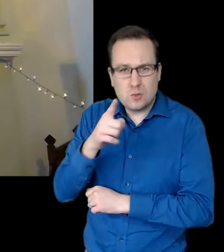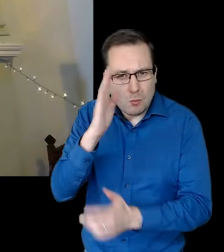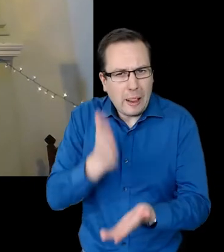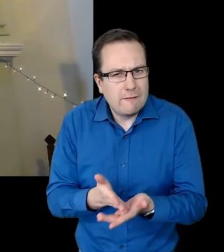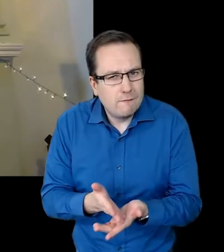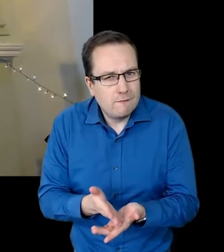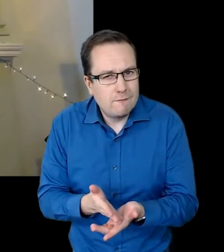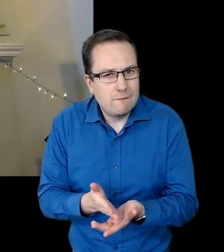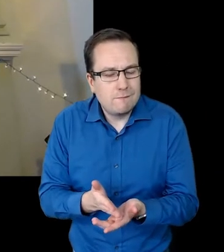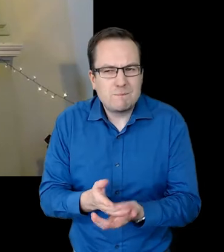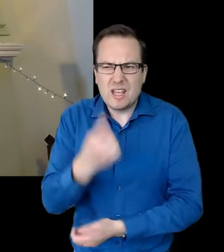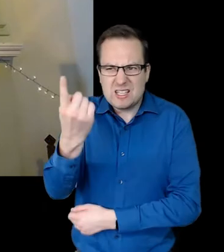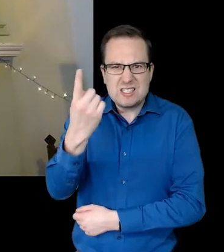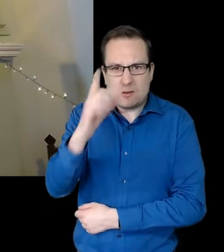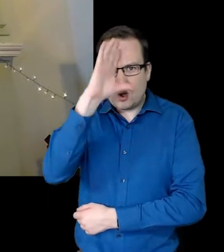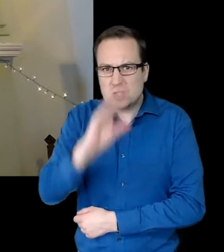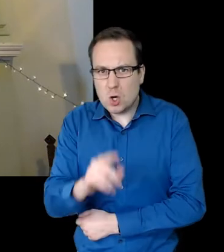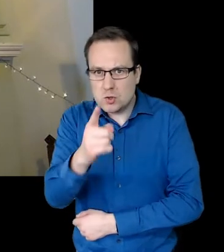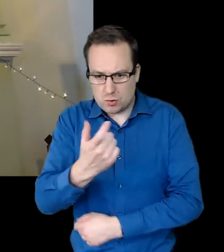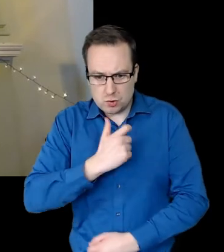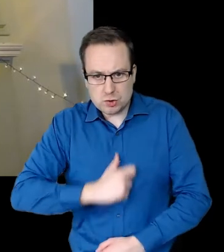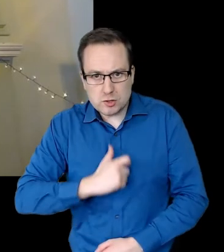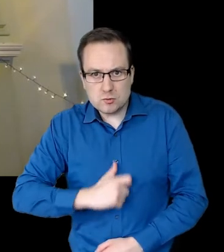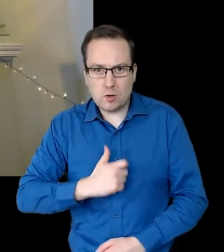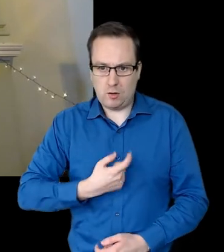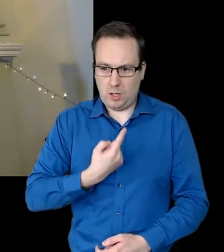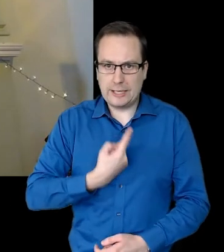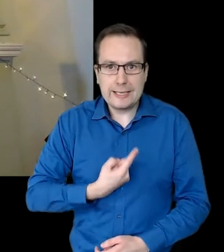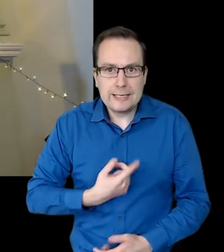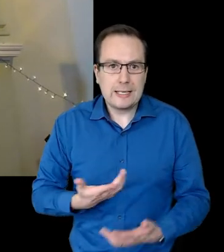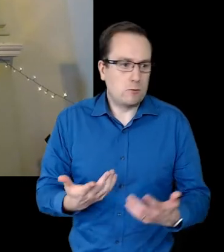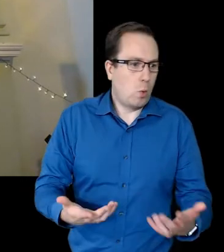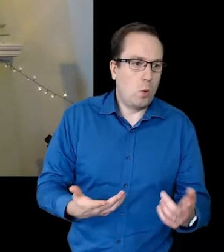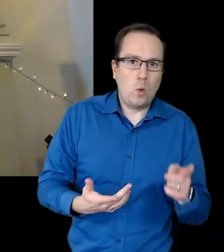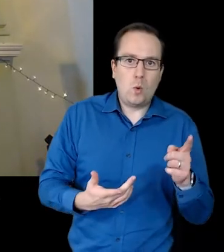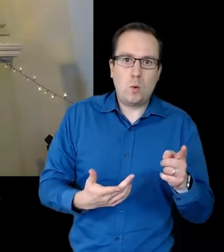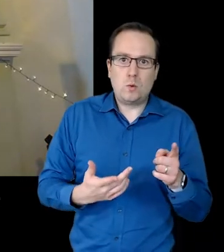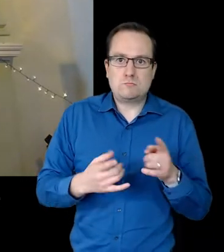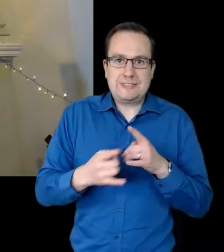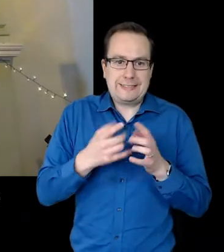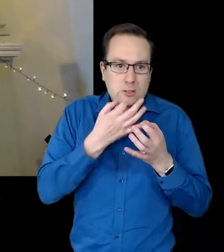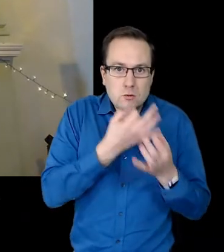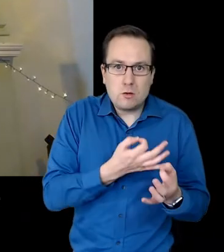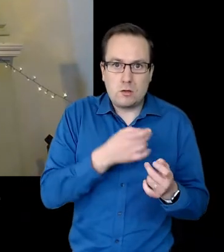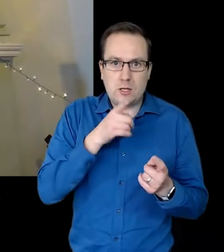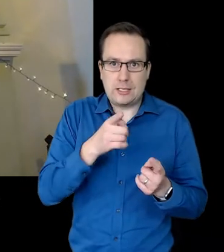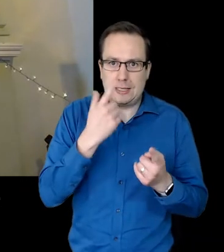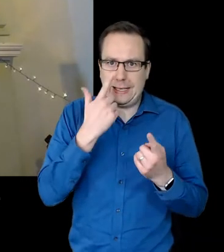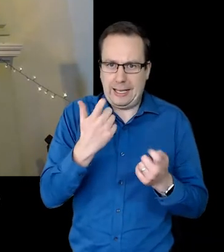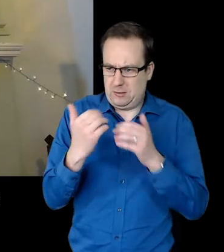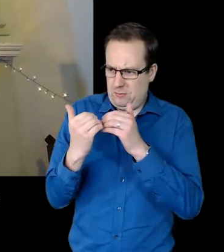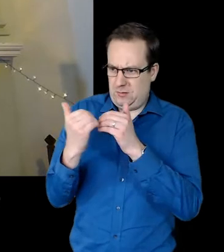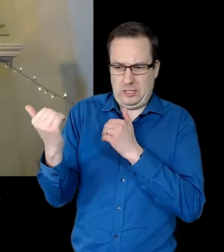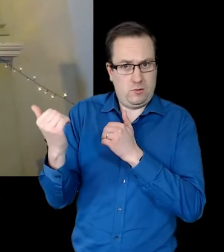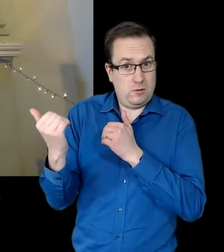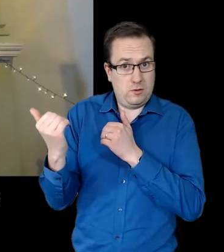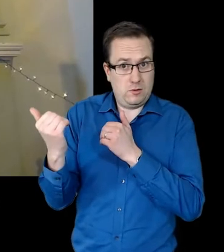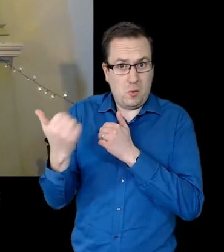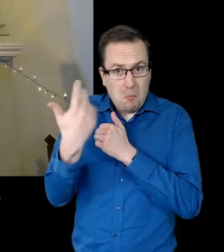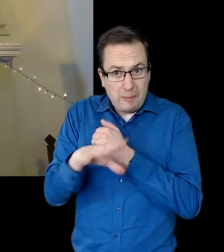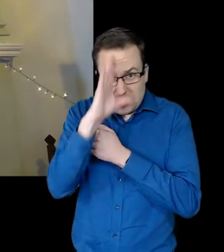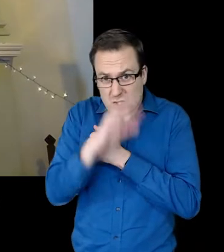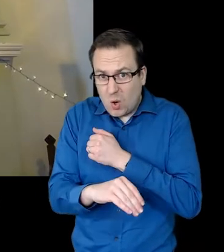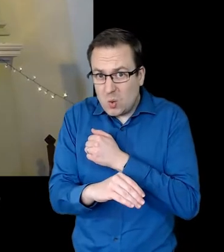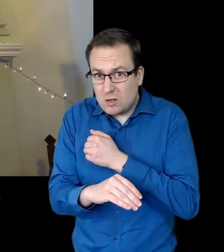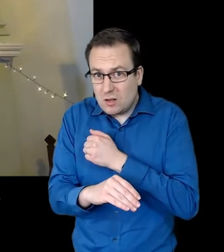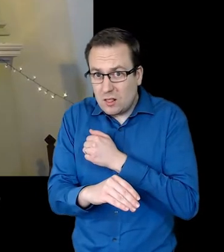Have you ever been told that your gender identity or sexual orientation. Or anything else. Comes between you